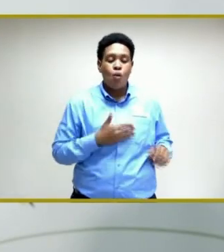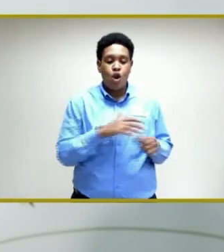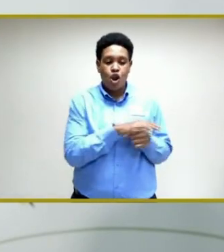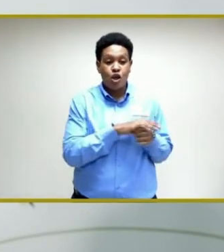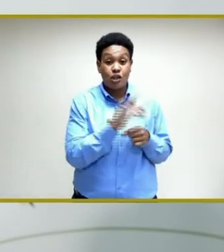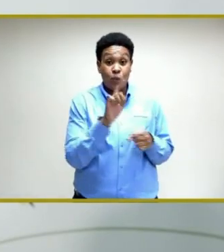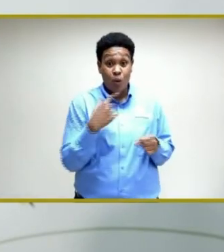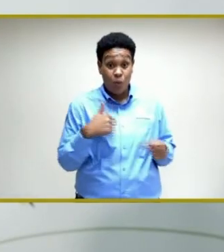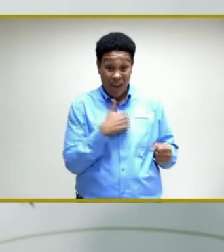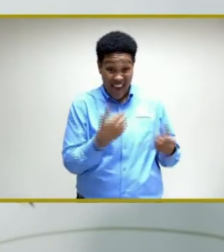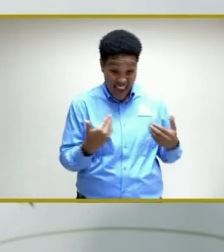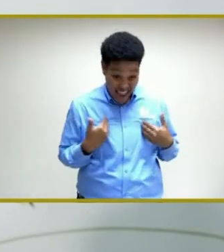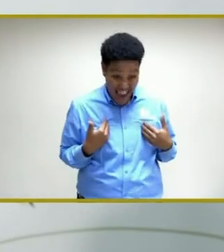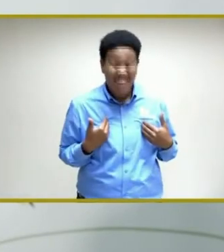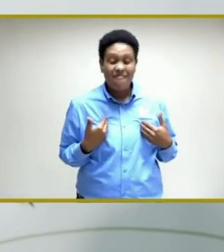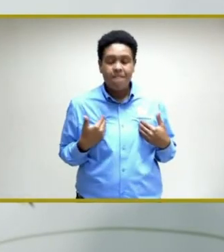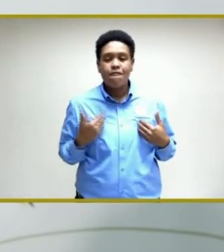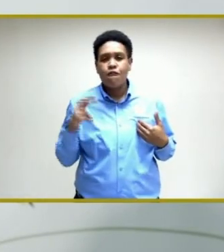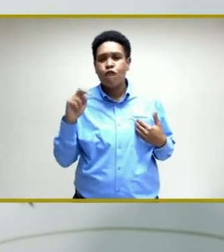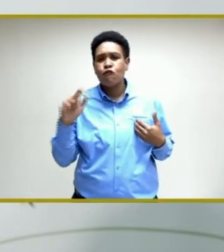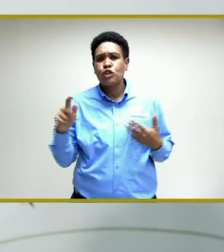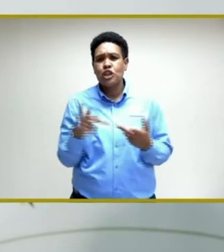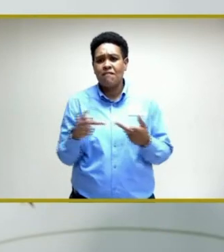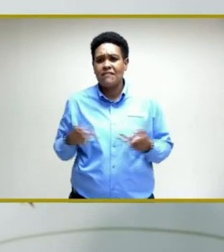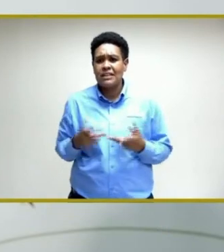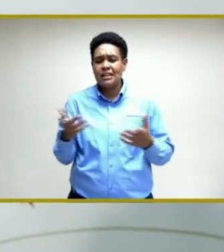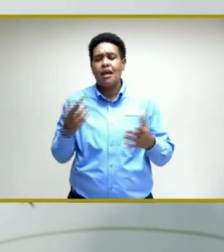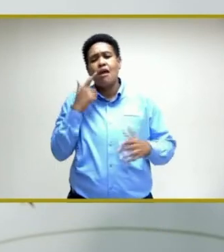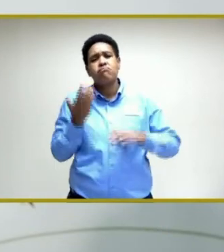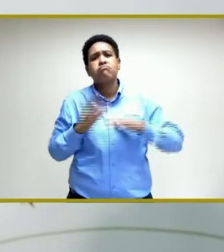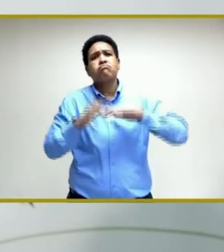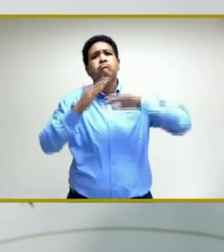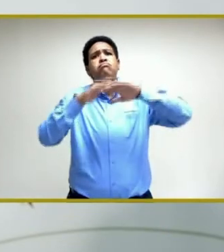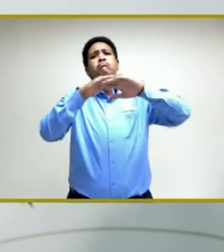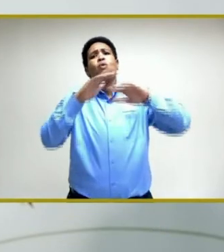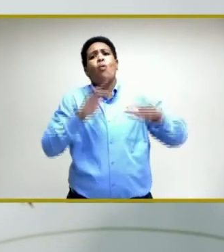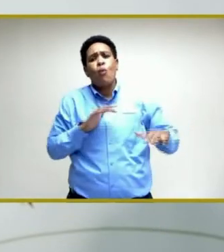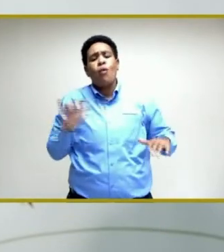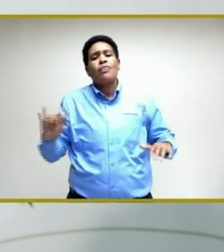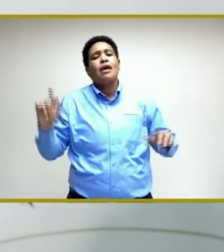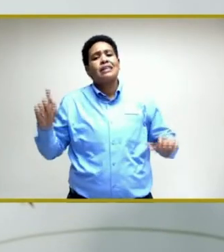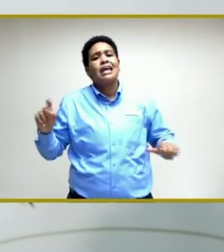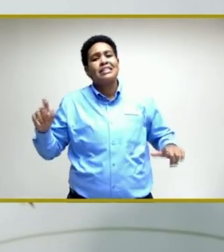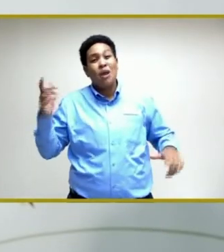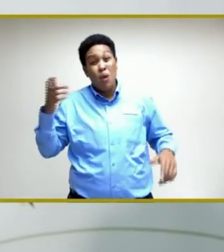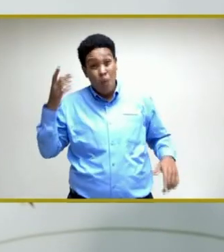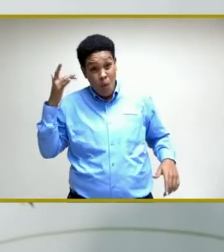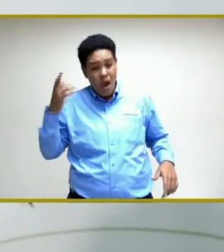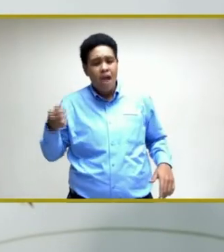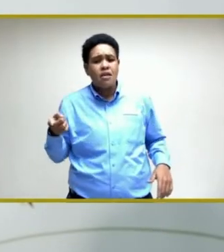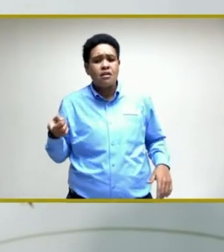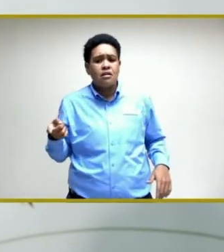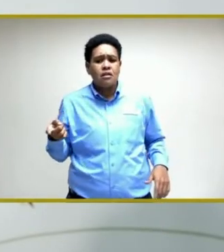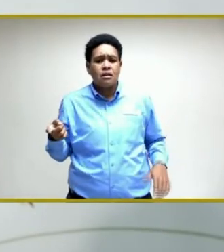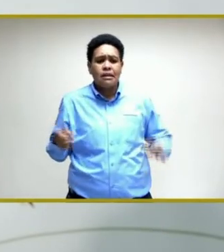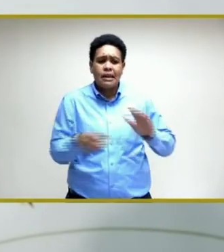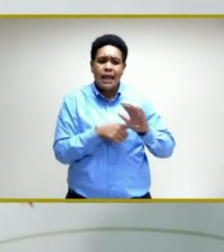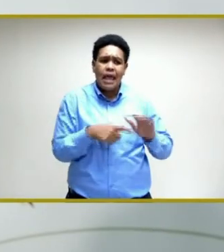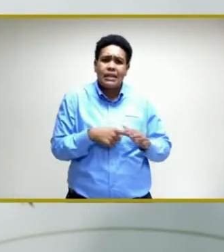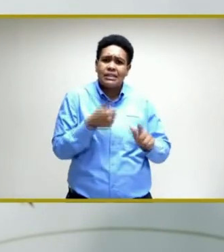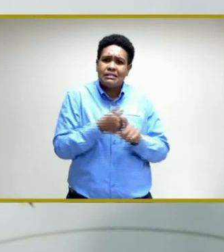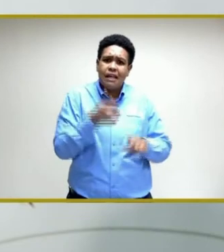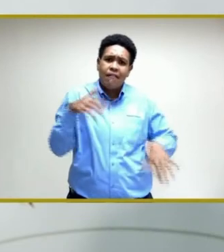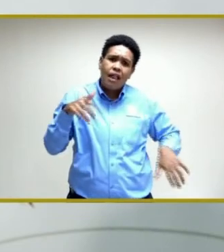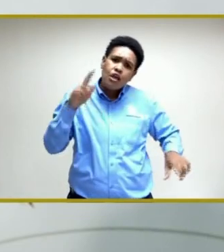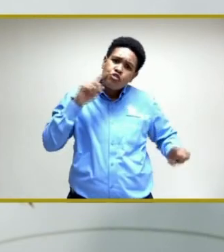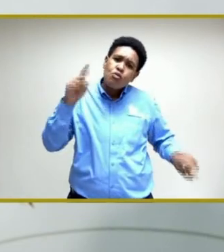that we have, our regional facilities, have increased significantly that testing and why the negatives are not